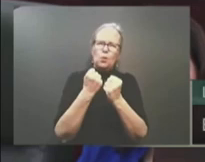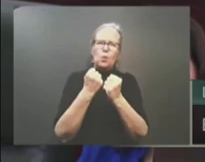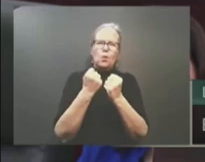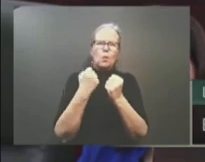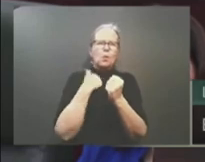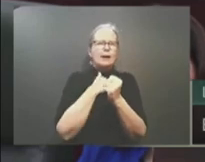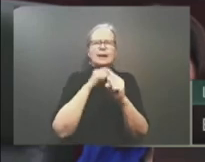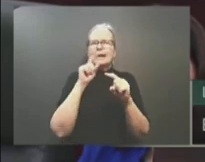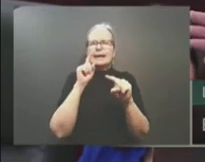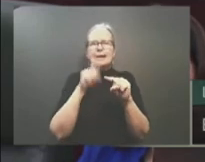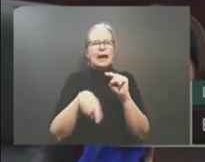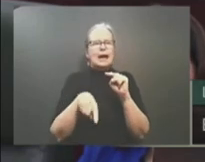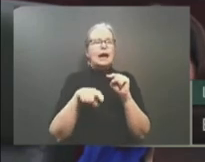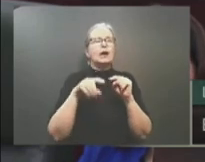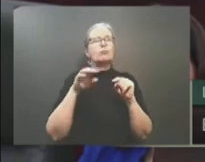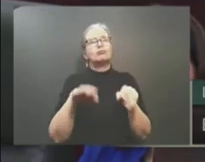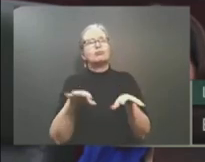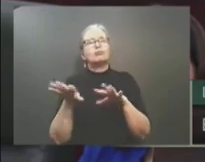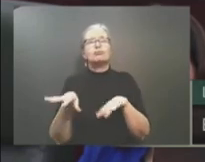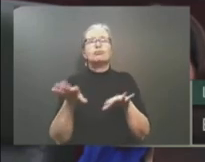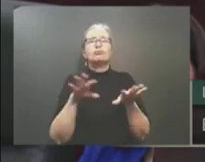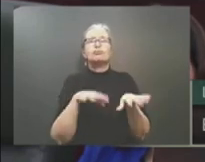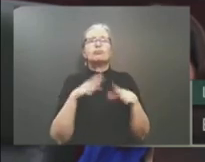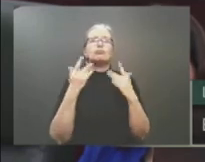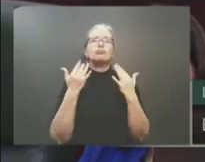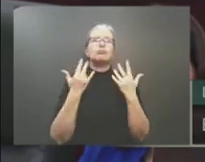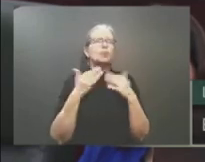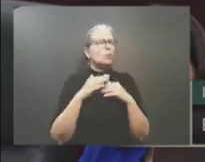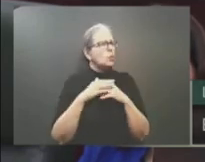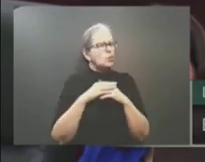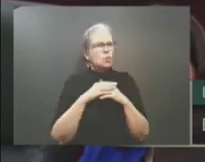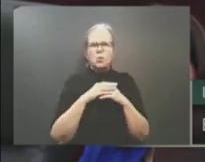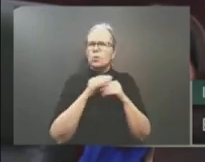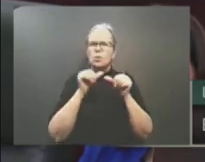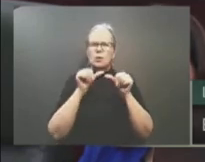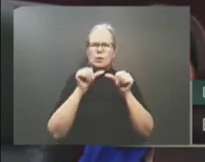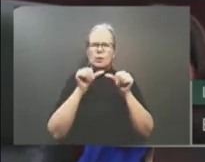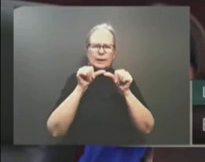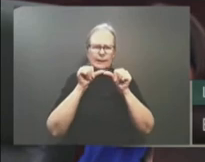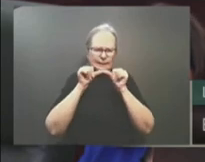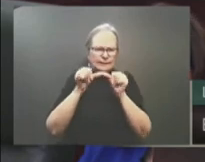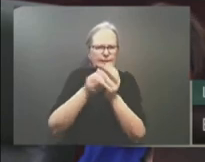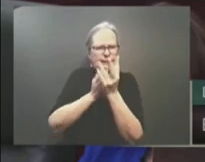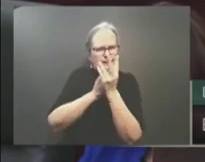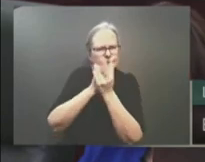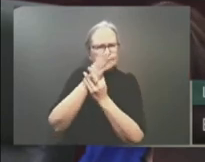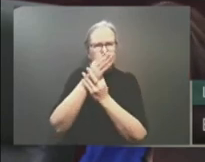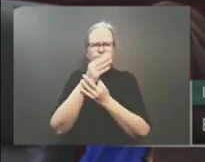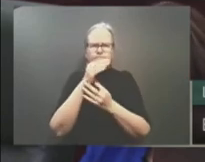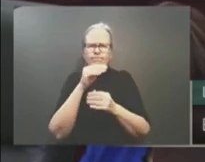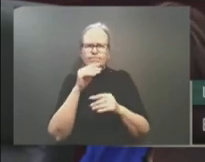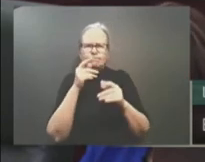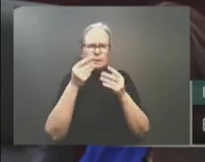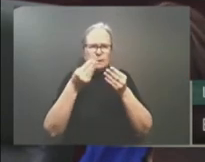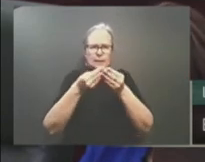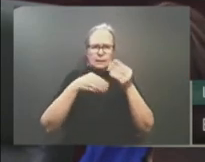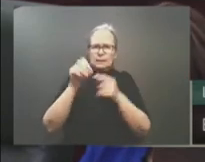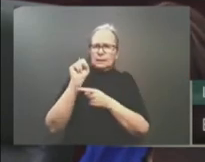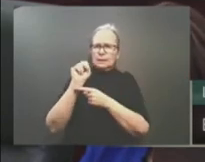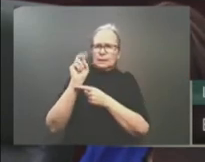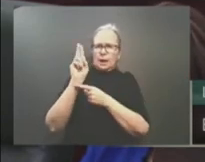fueled by supply chain constraints, global unrest, and our federal government's irresponsible fiscal policy.